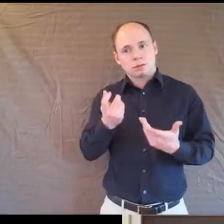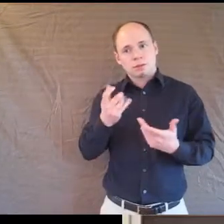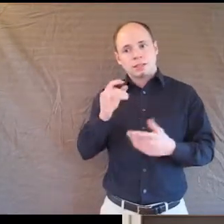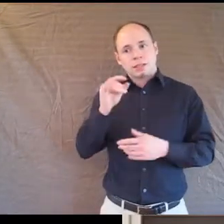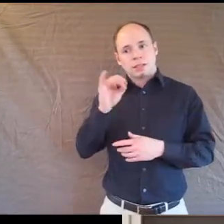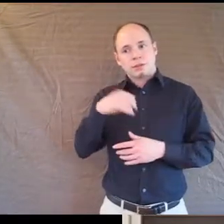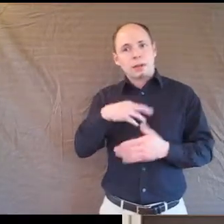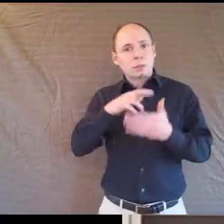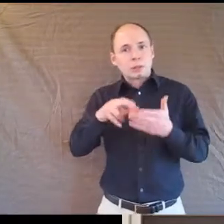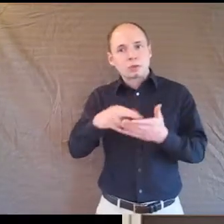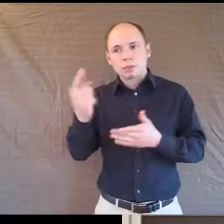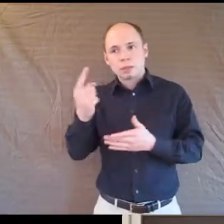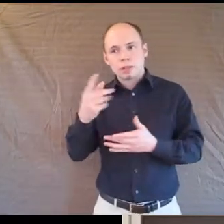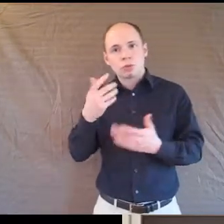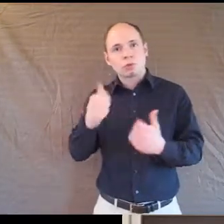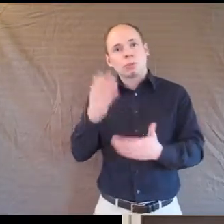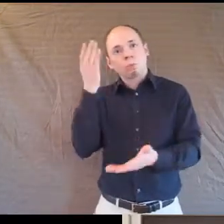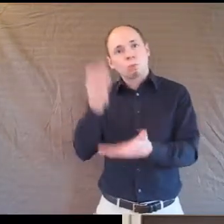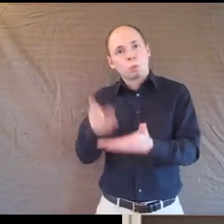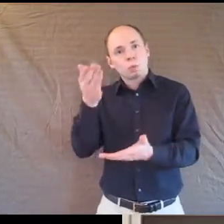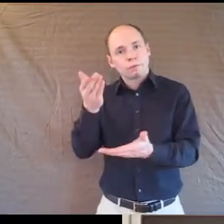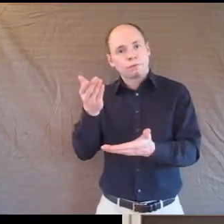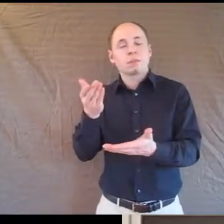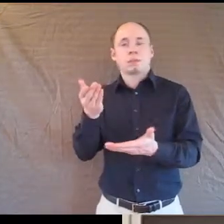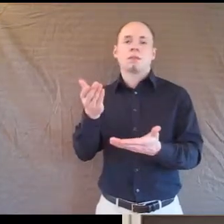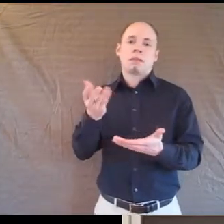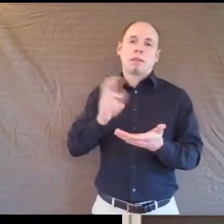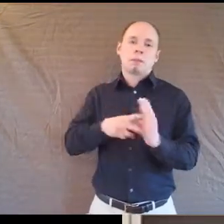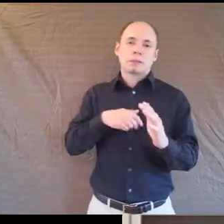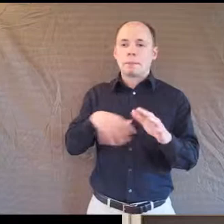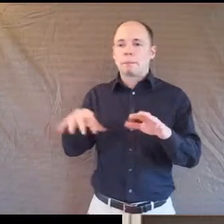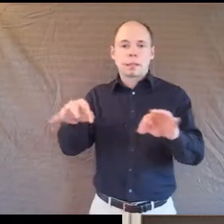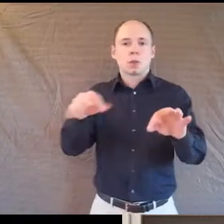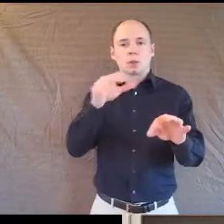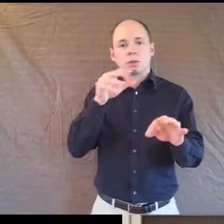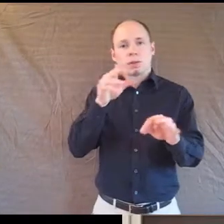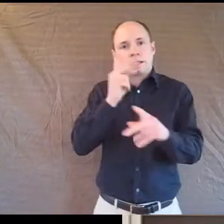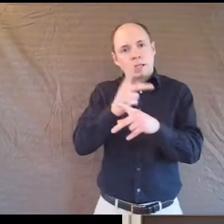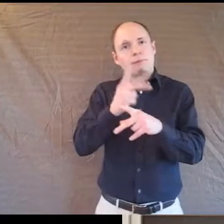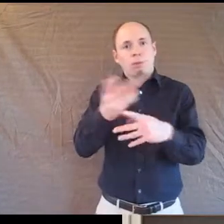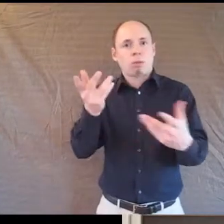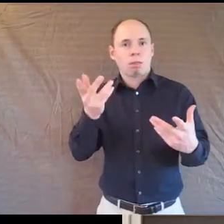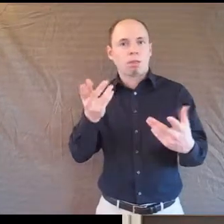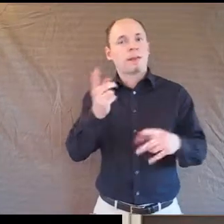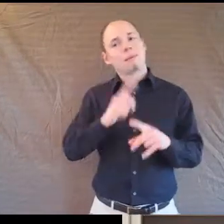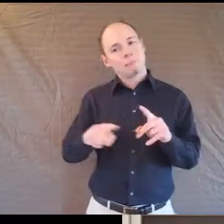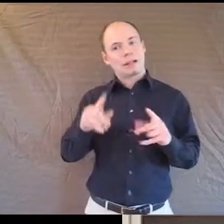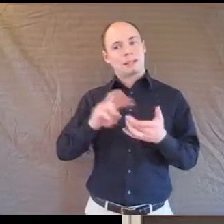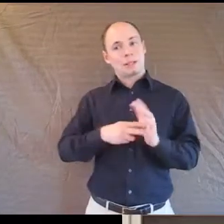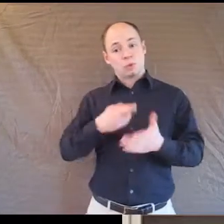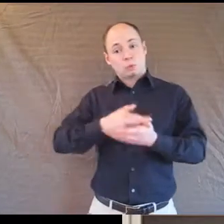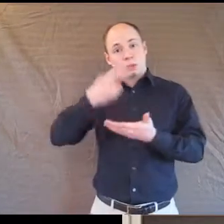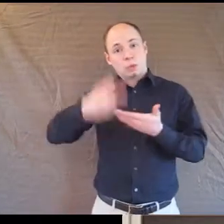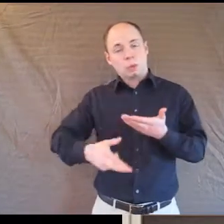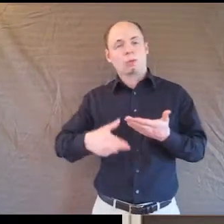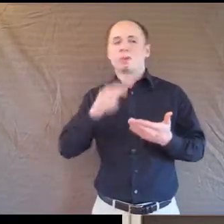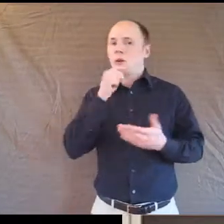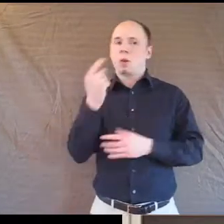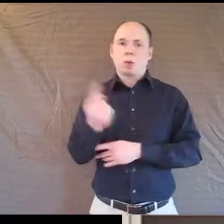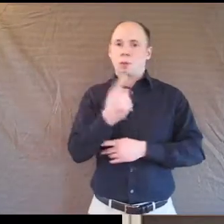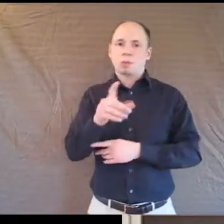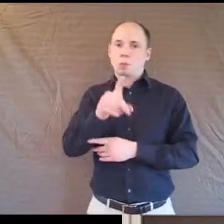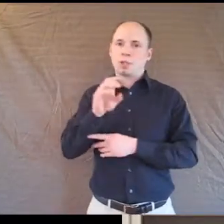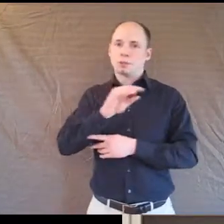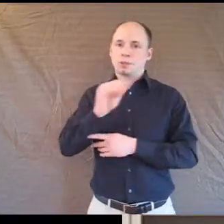outcome research to support their methods. You know, it's certainly understandable. But it doesn't necessarily lead to sound and common sense